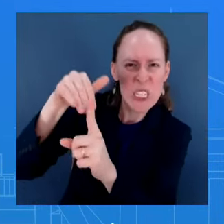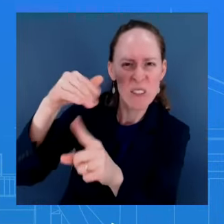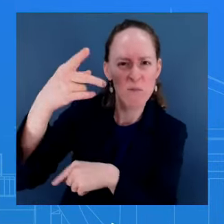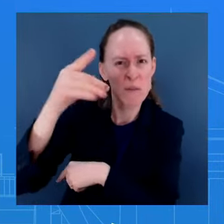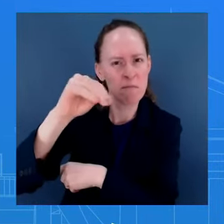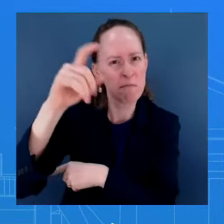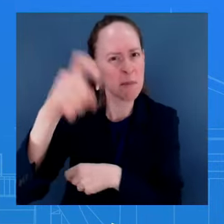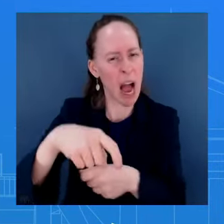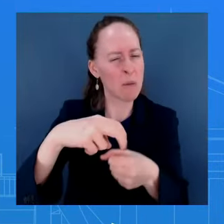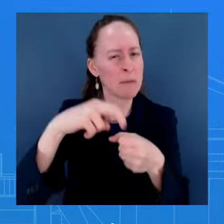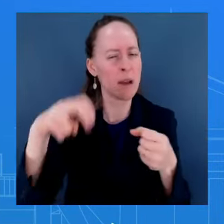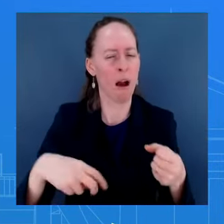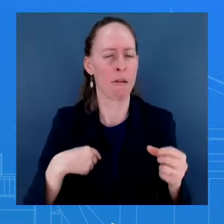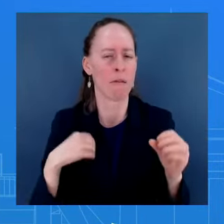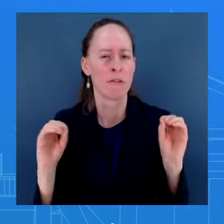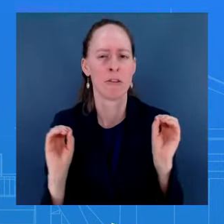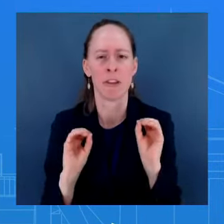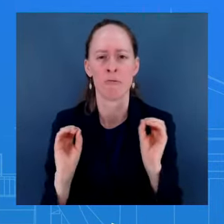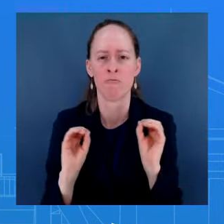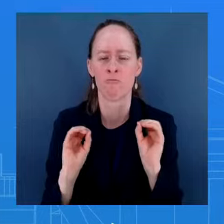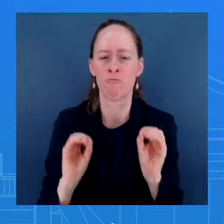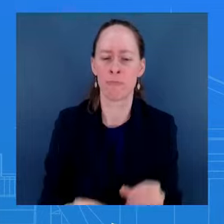answered that question. We are not pushing him to resign.